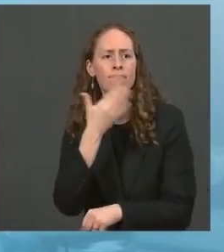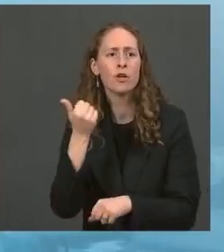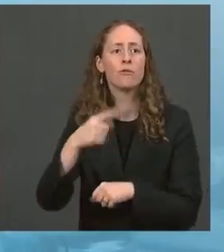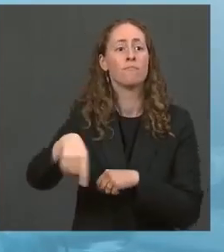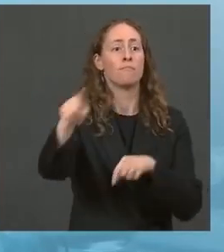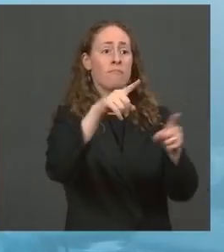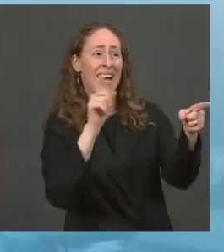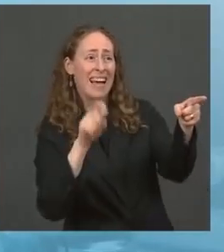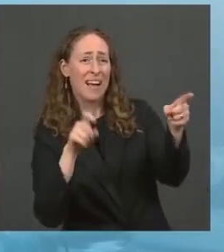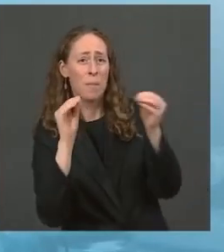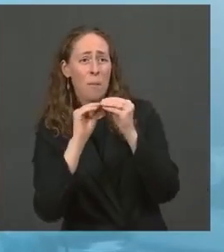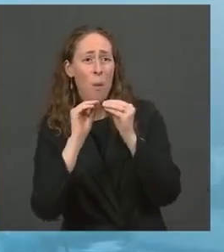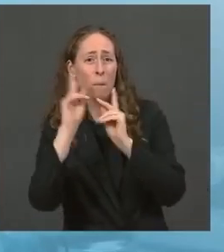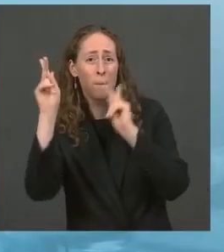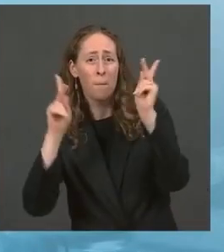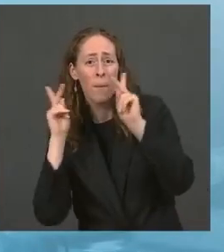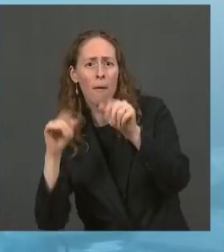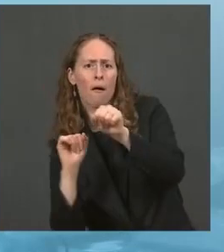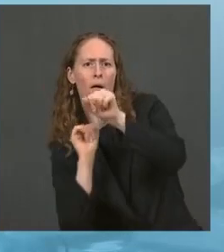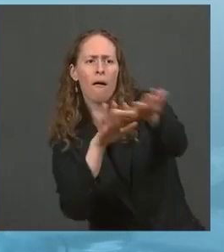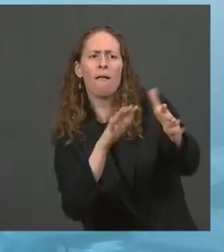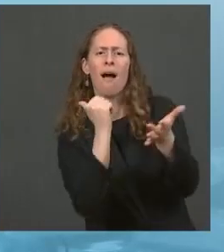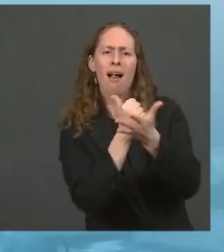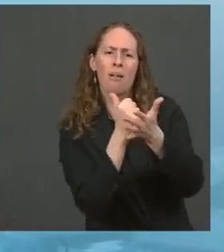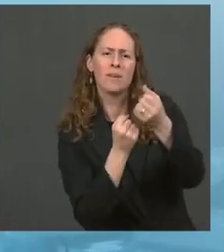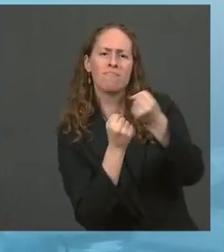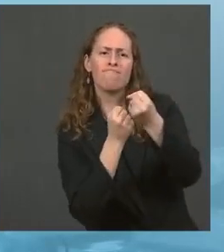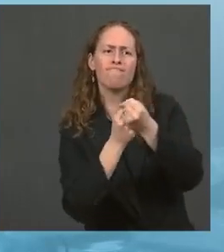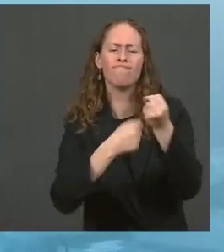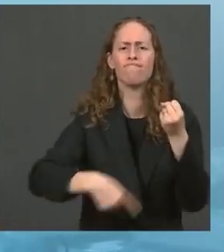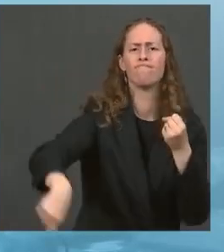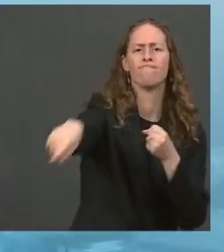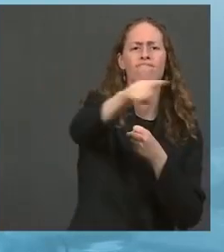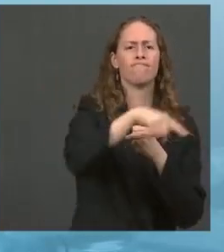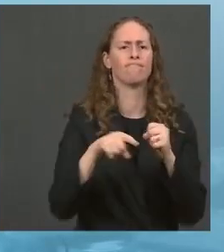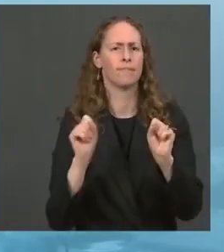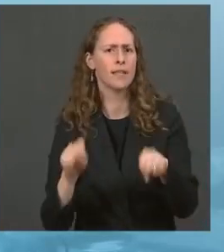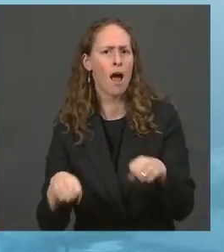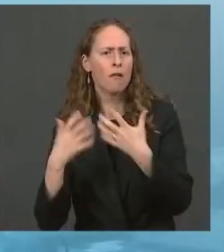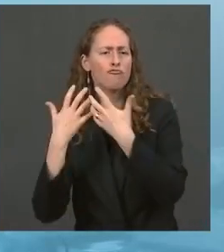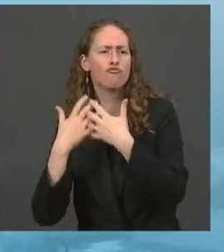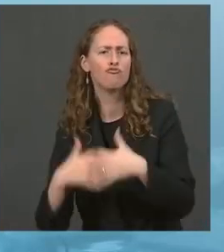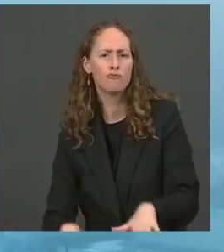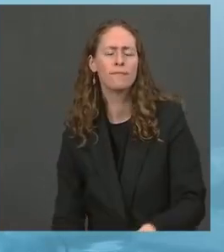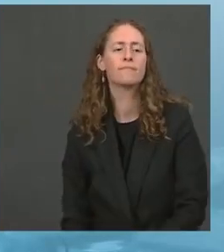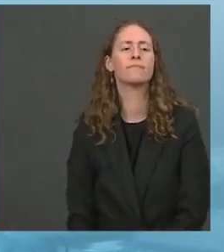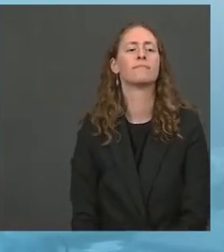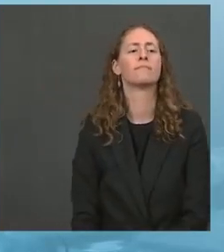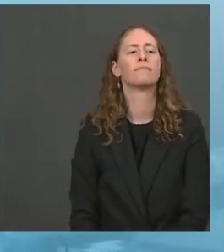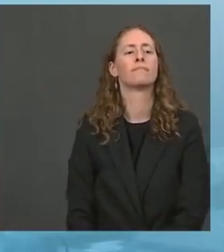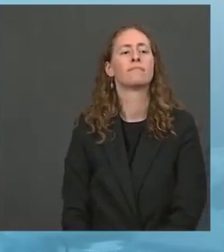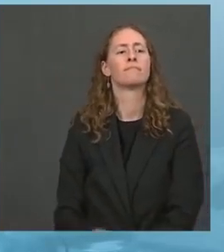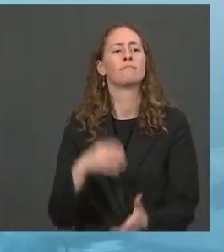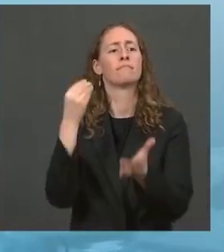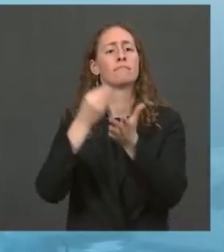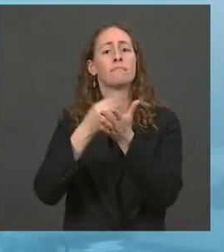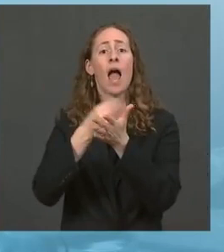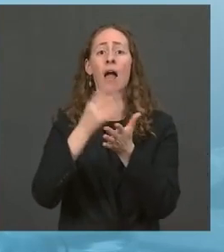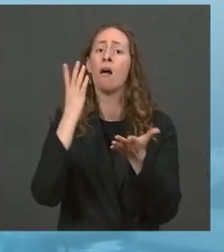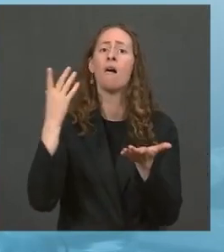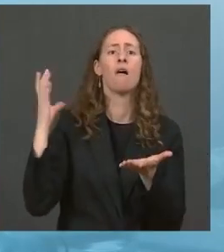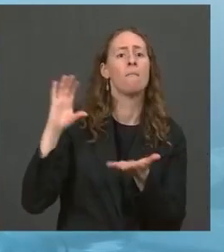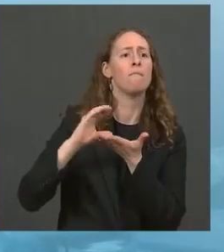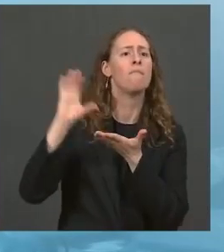of us build back better by supporting the establishment of a financial mechanism for global health security. To simply